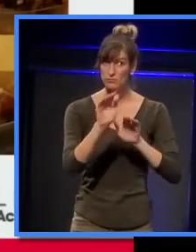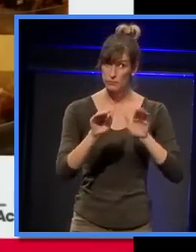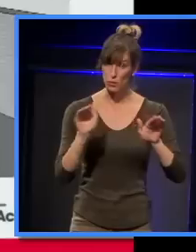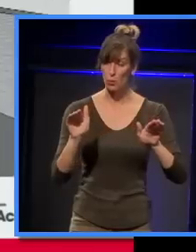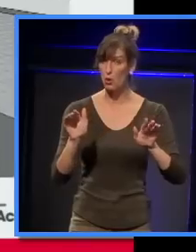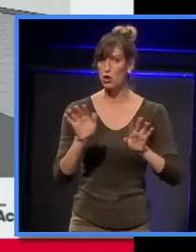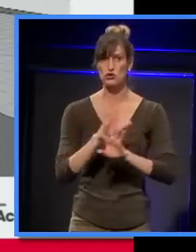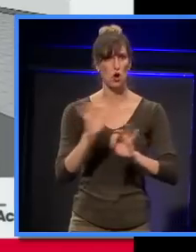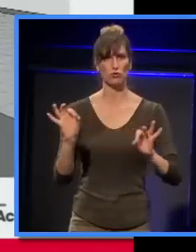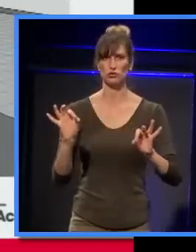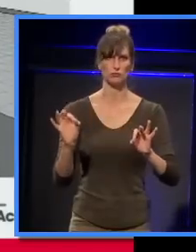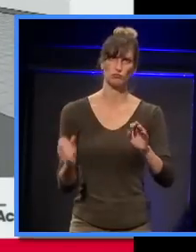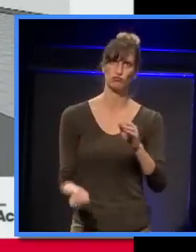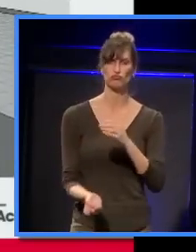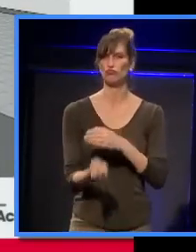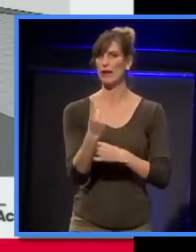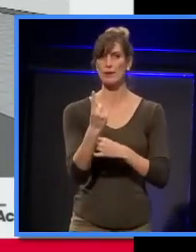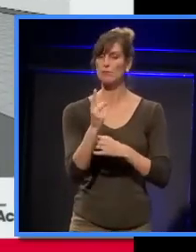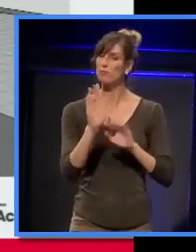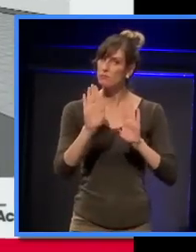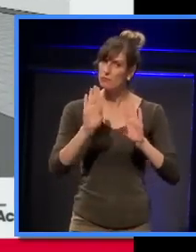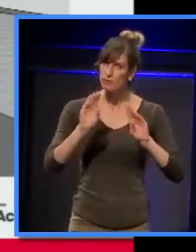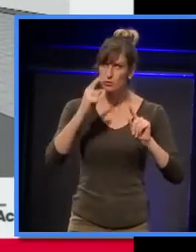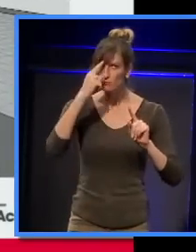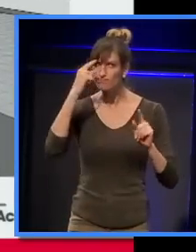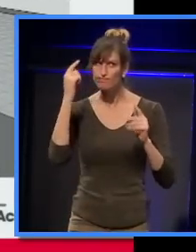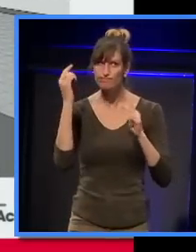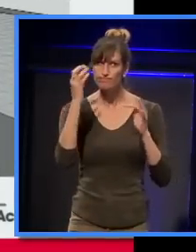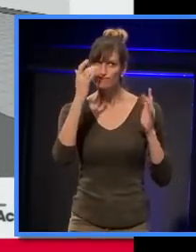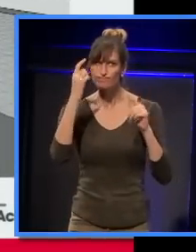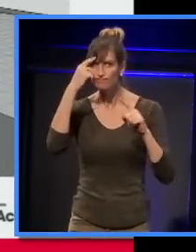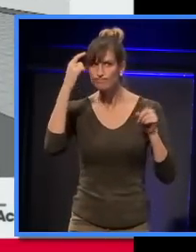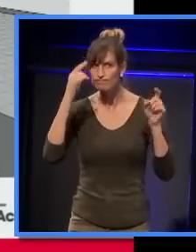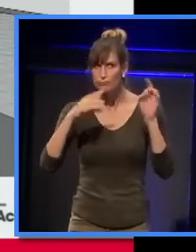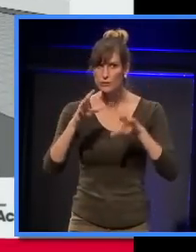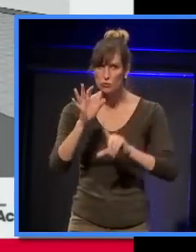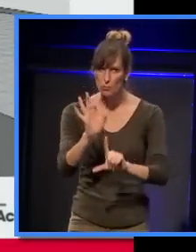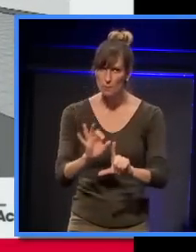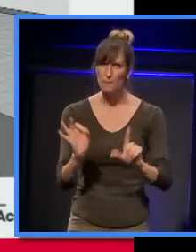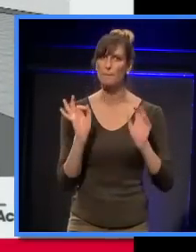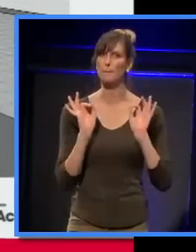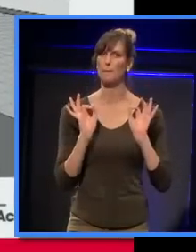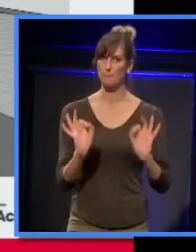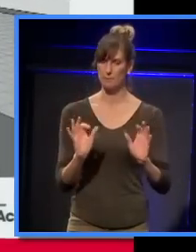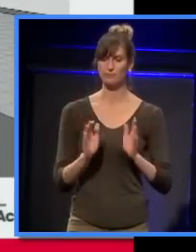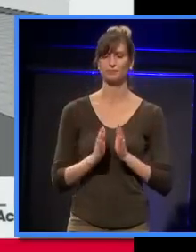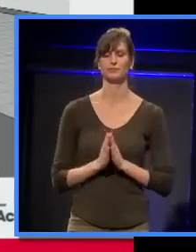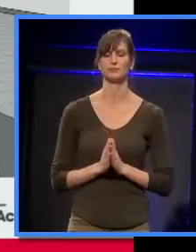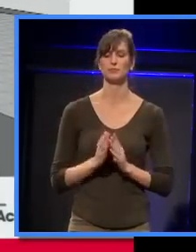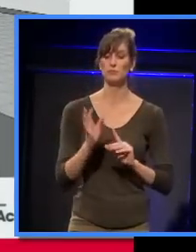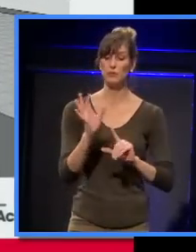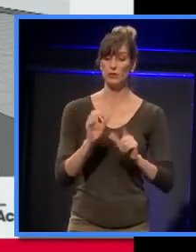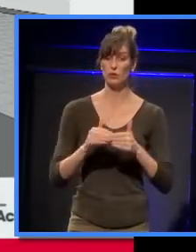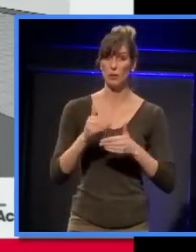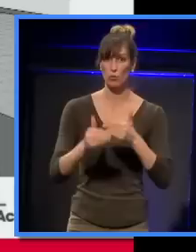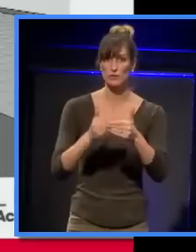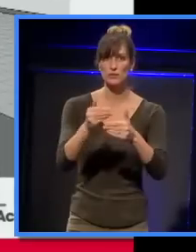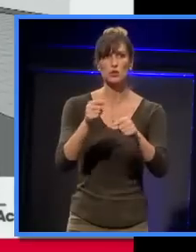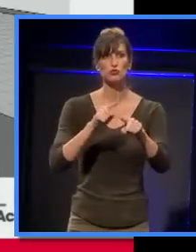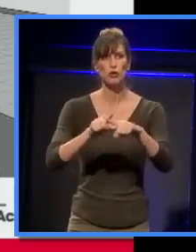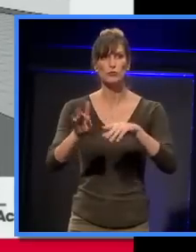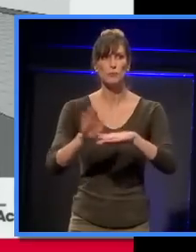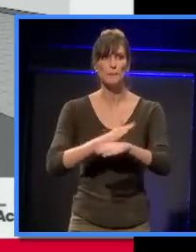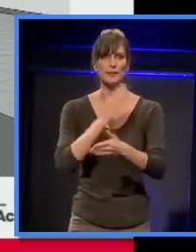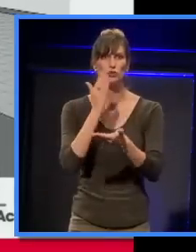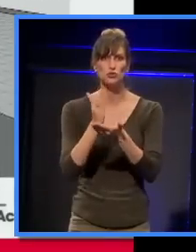this room. What we went through in the design, detailed design process, was optimising all these surfaces to